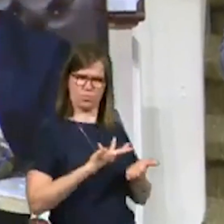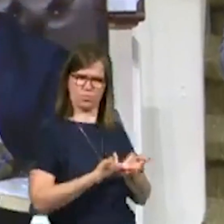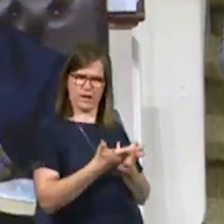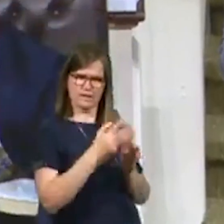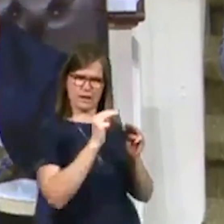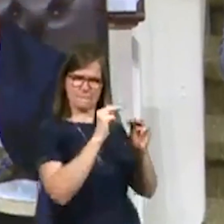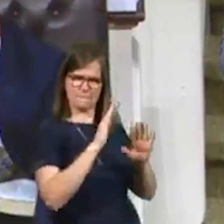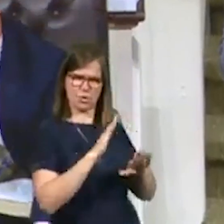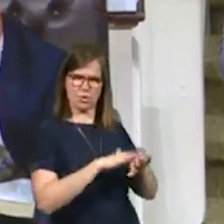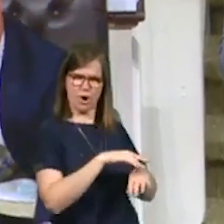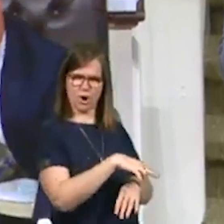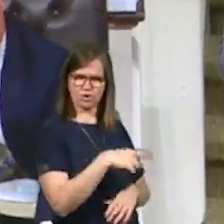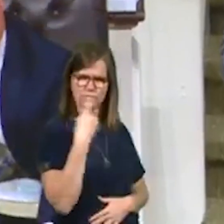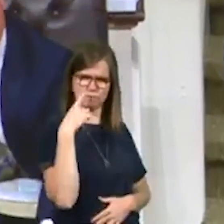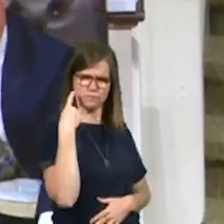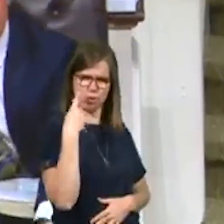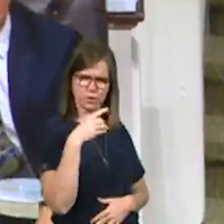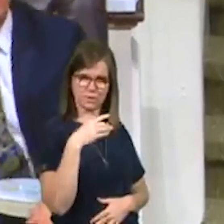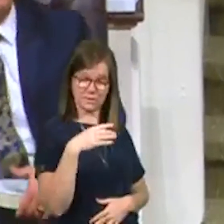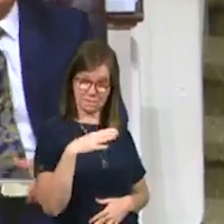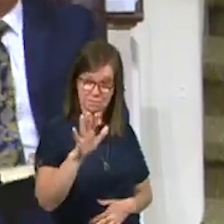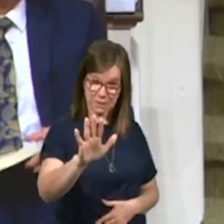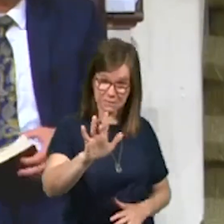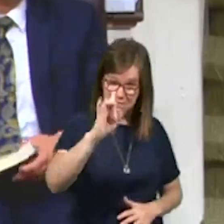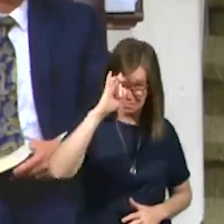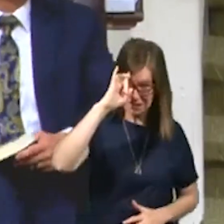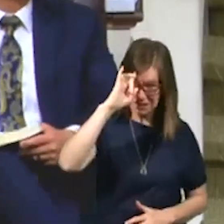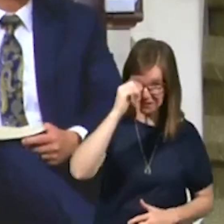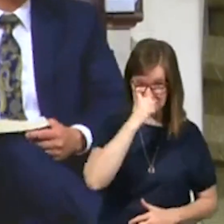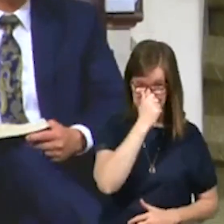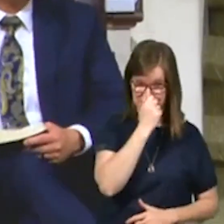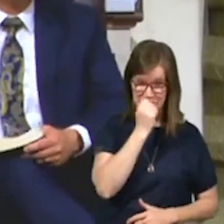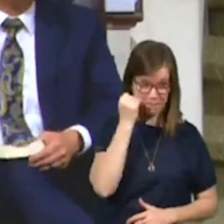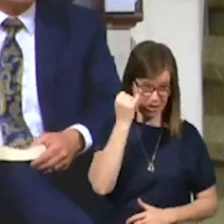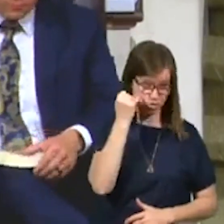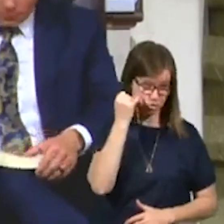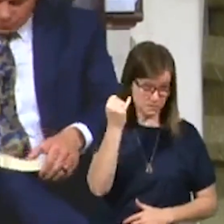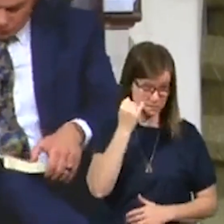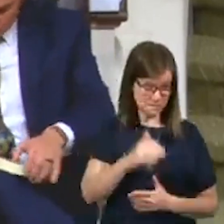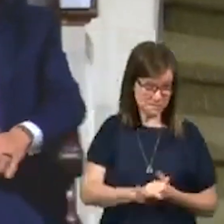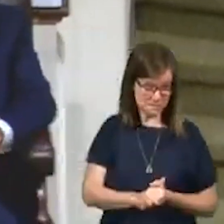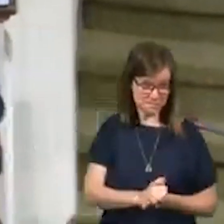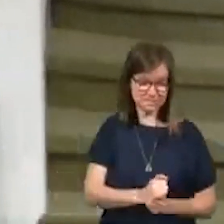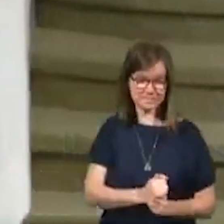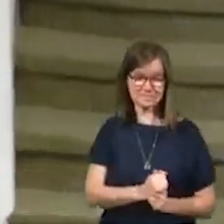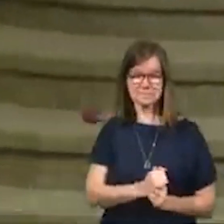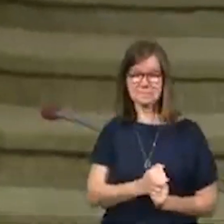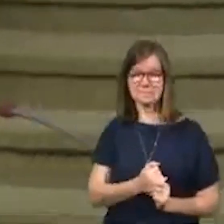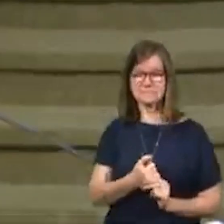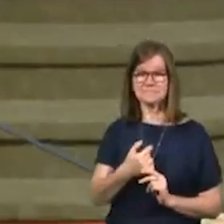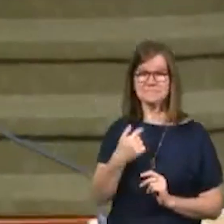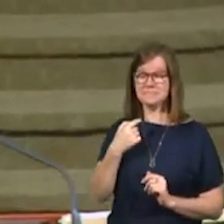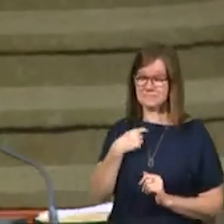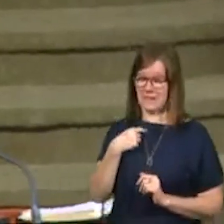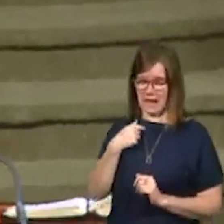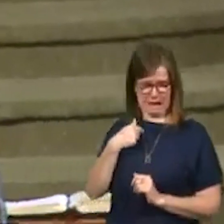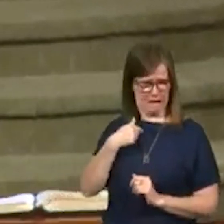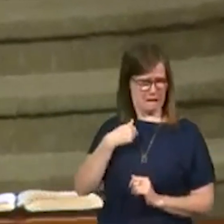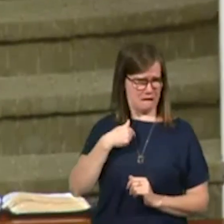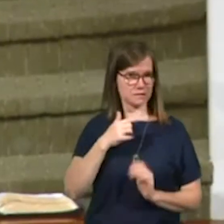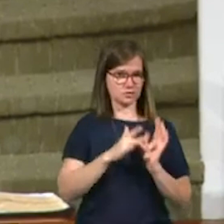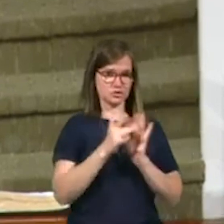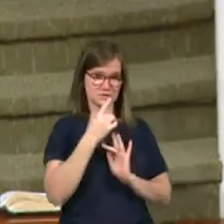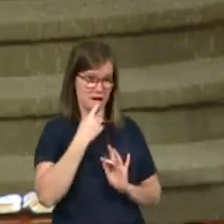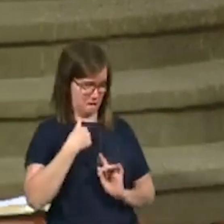on you? Man, think about that for a moment. There, I came to minister to the house of Israel and,